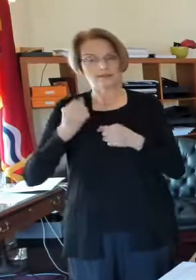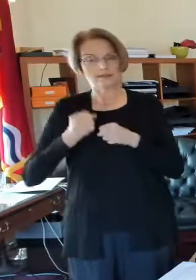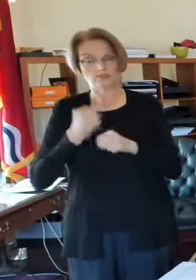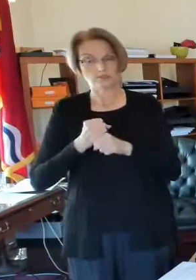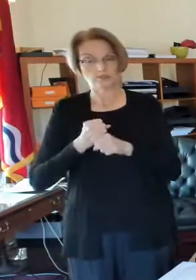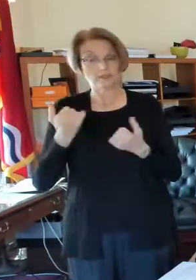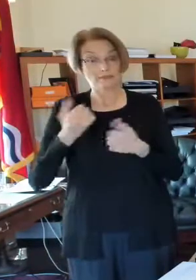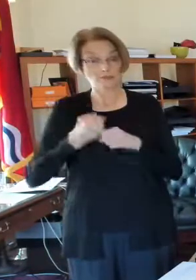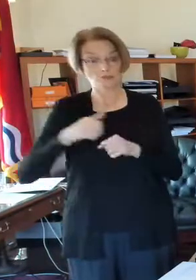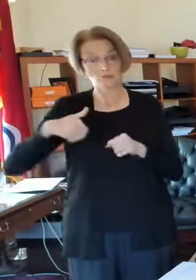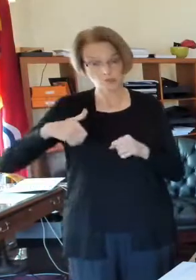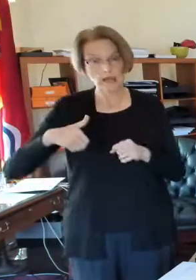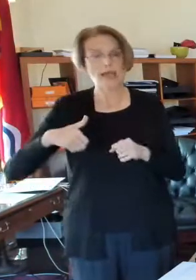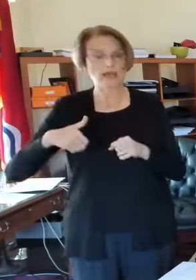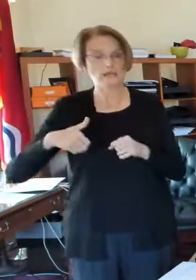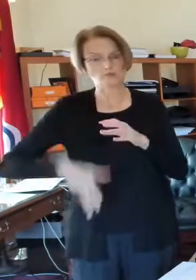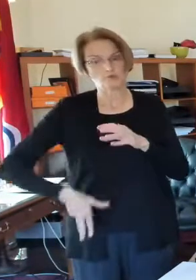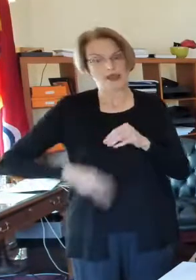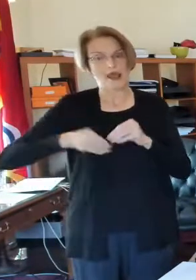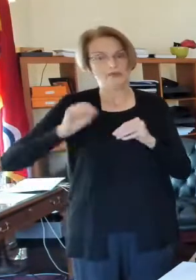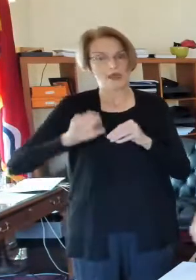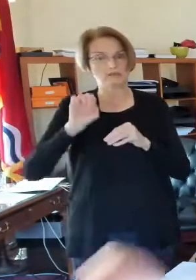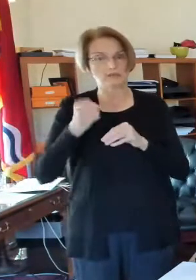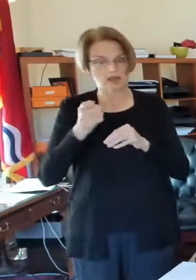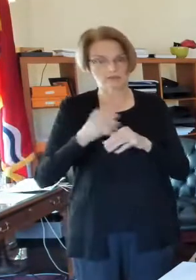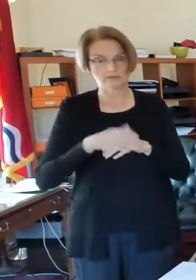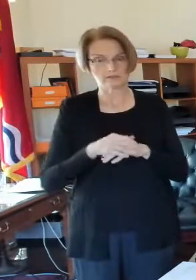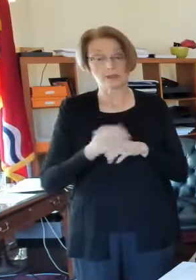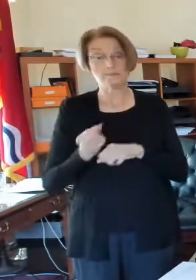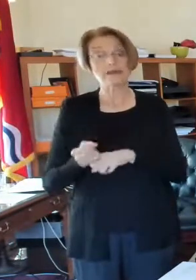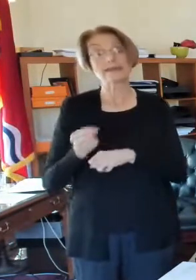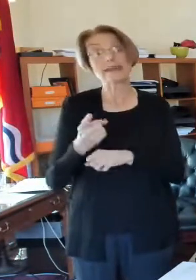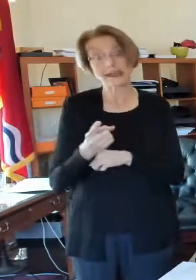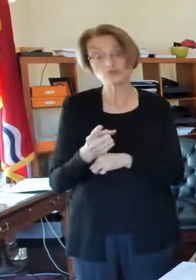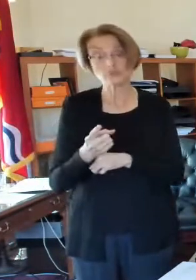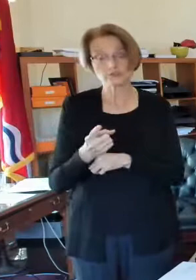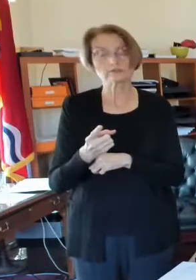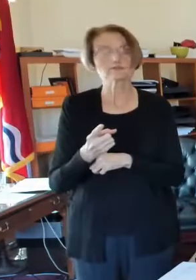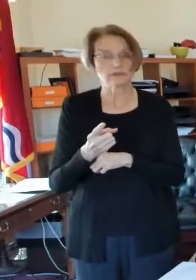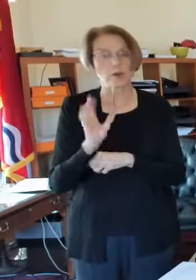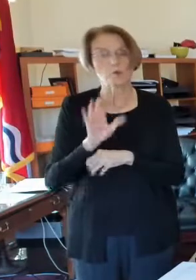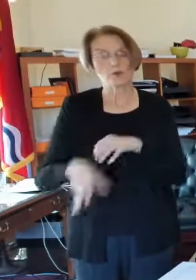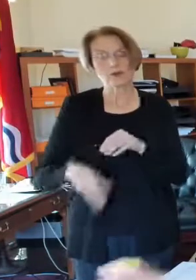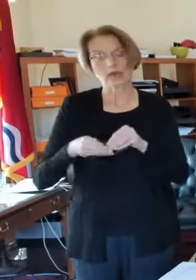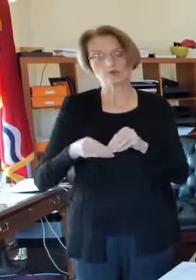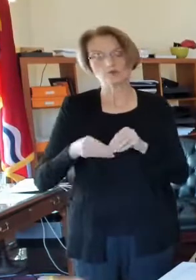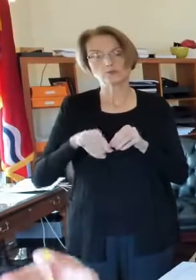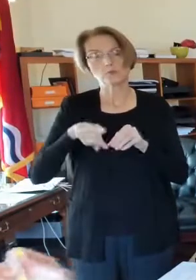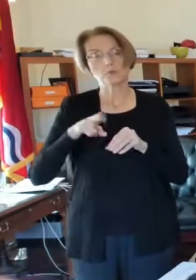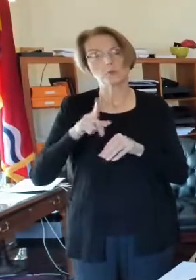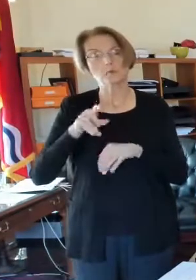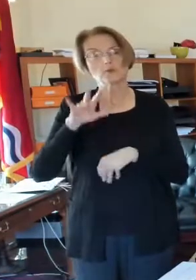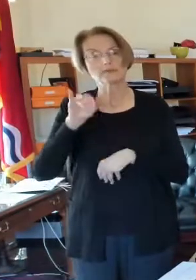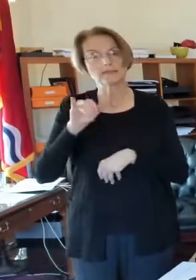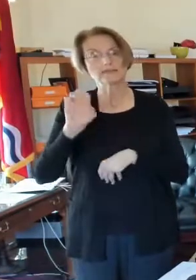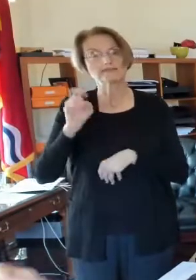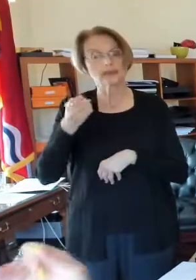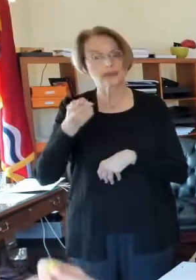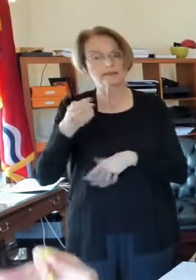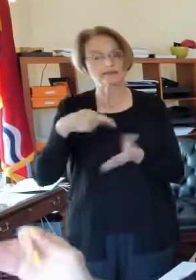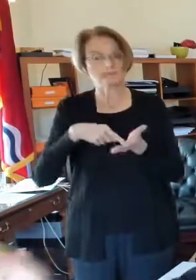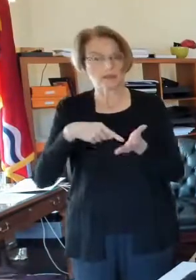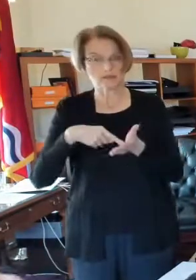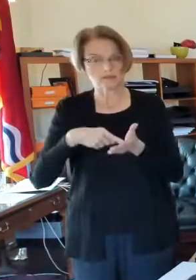now to get it on this year's property tax bill. But a year from now, it will be on your property tax bill. And it will be after that